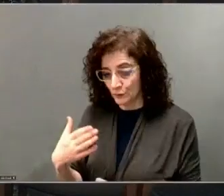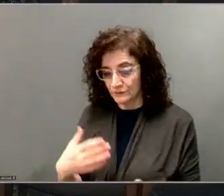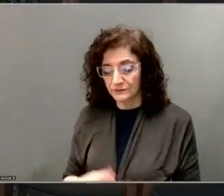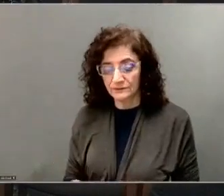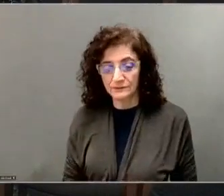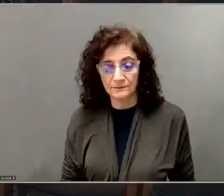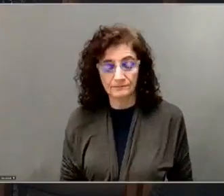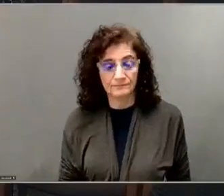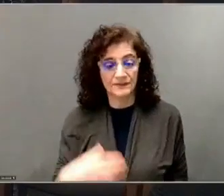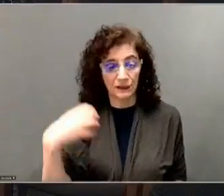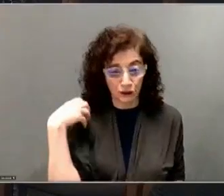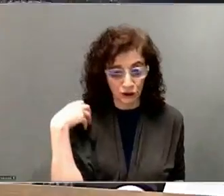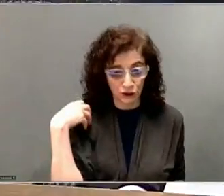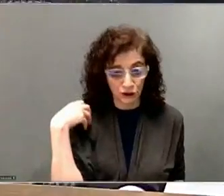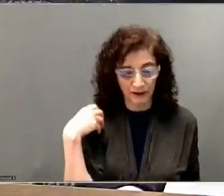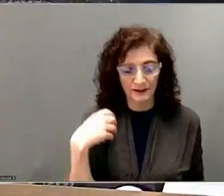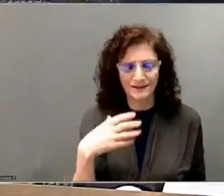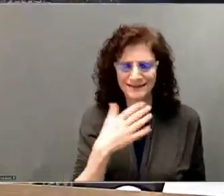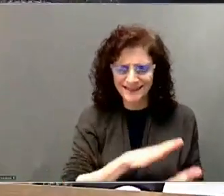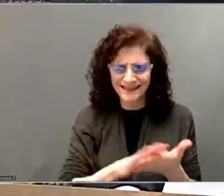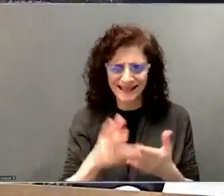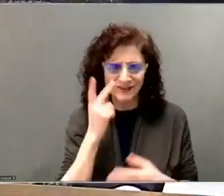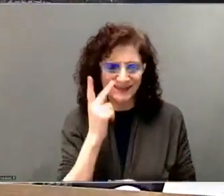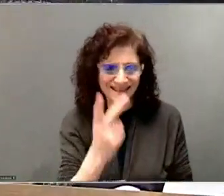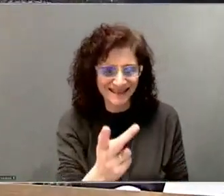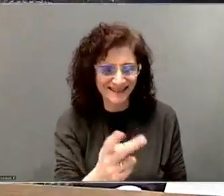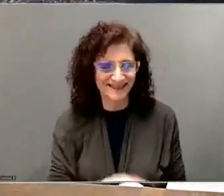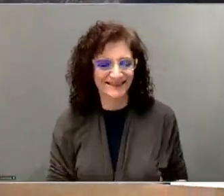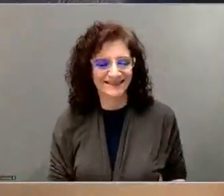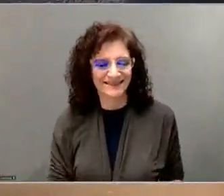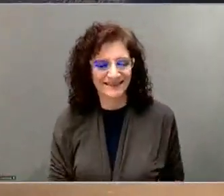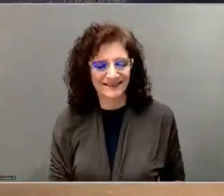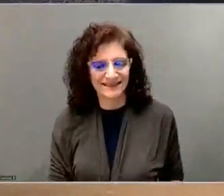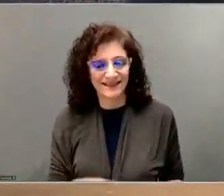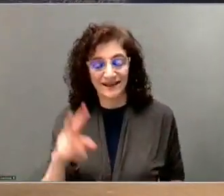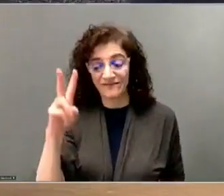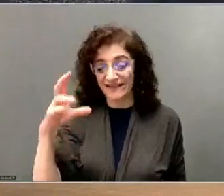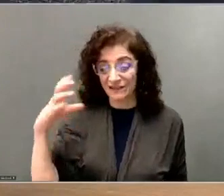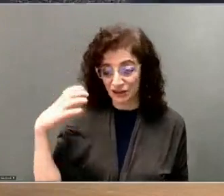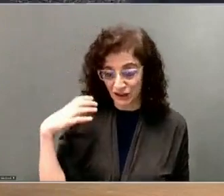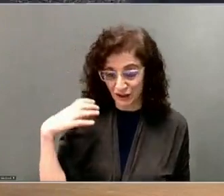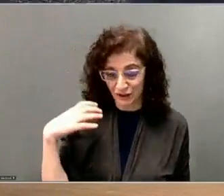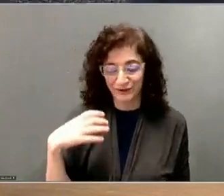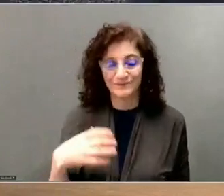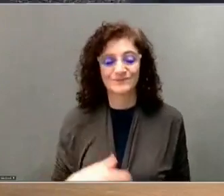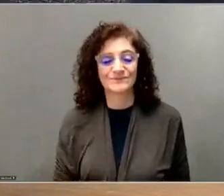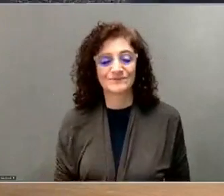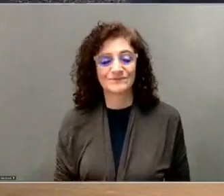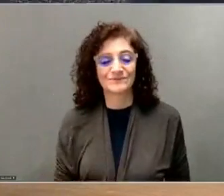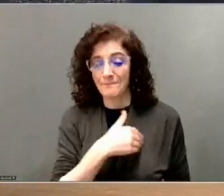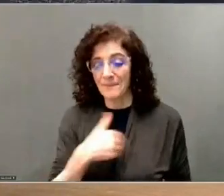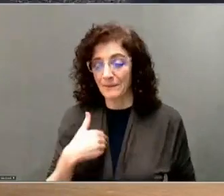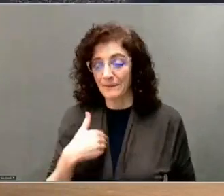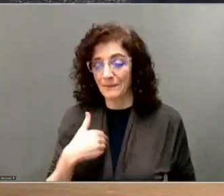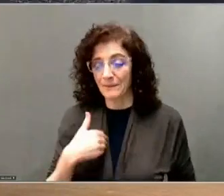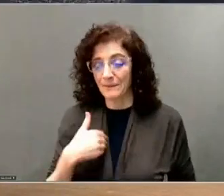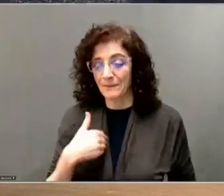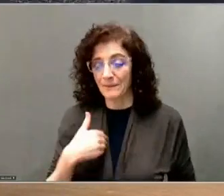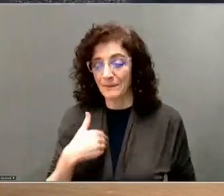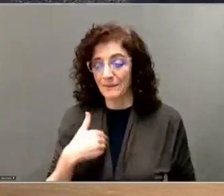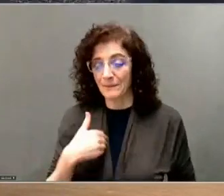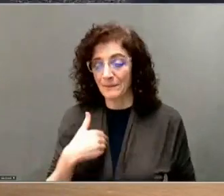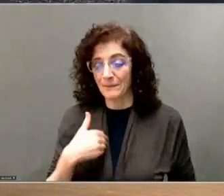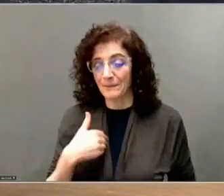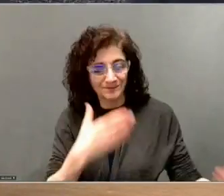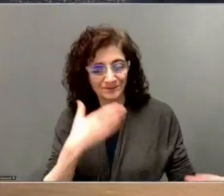Chair Nehran, it's so nice to see you. Vice Chair Hudson, members of the committee, I want to